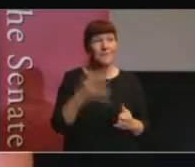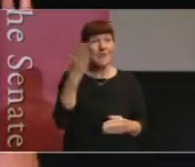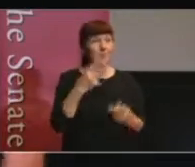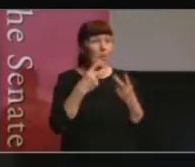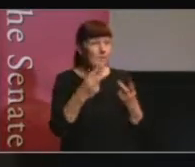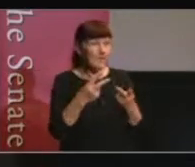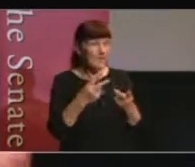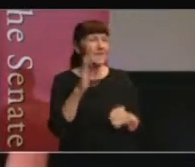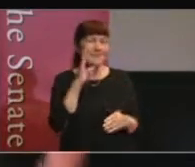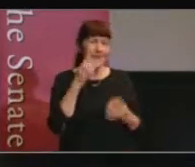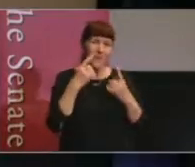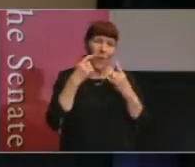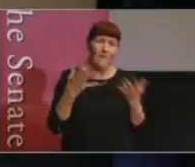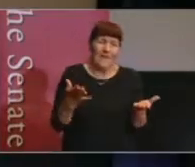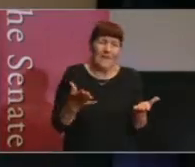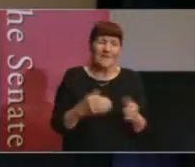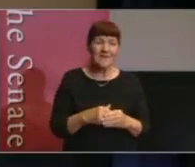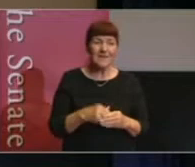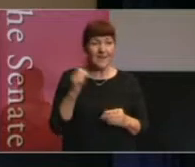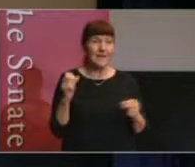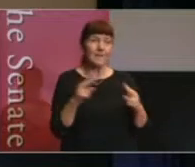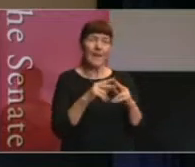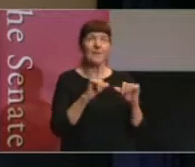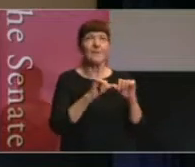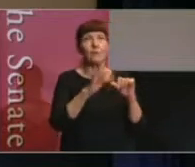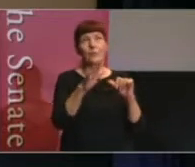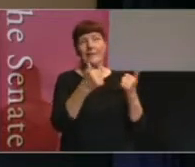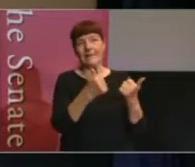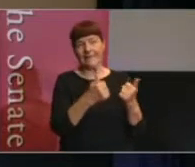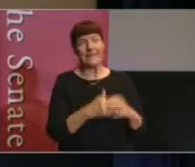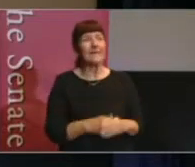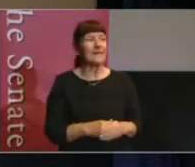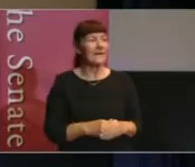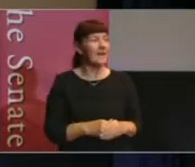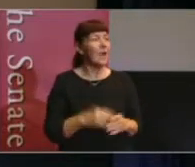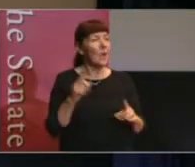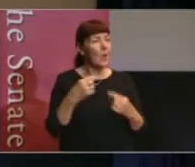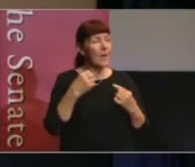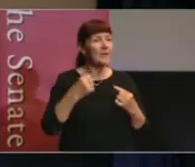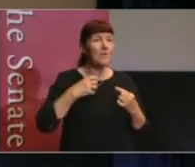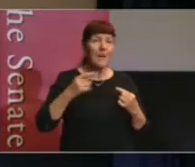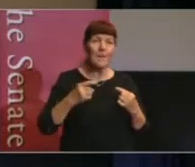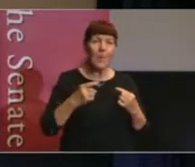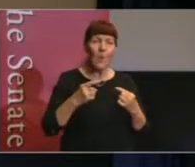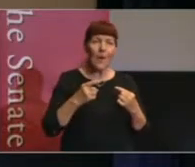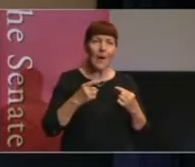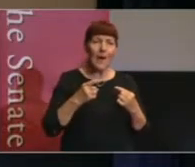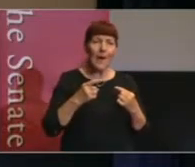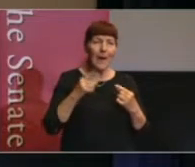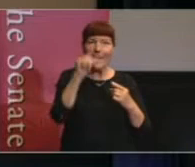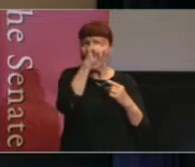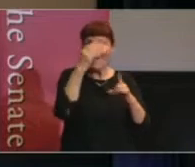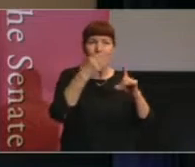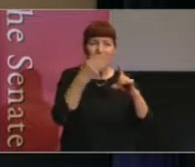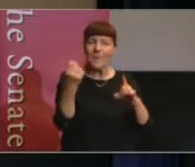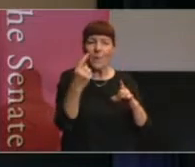obvious. Again, something this parliament's brilliant at. But we should be more ambitious about what the students